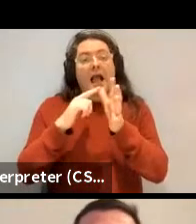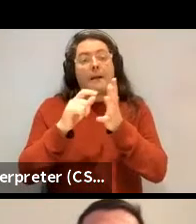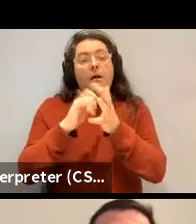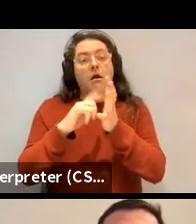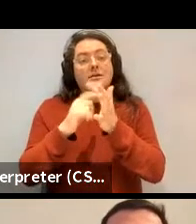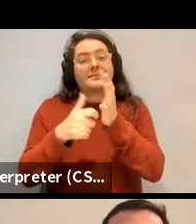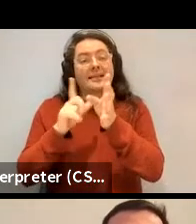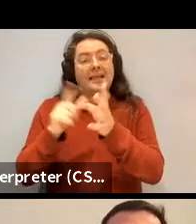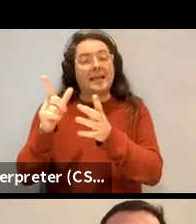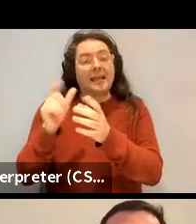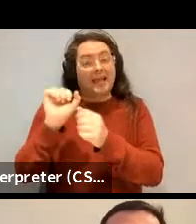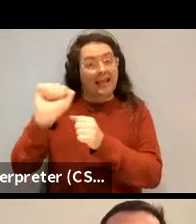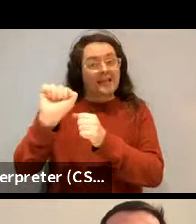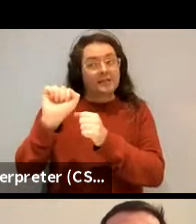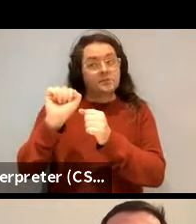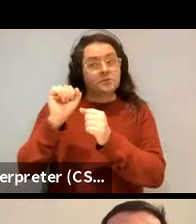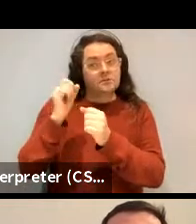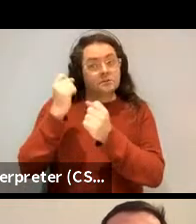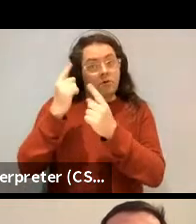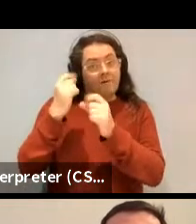of, of grammar and universals.